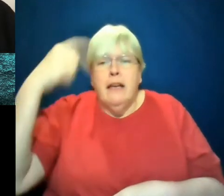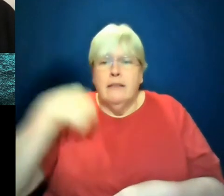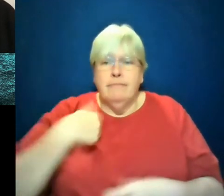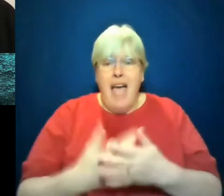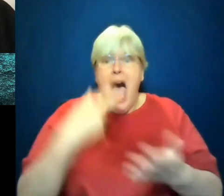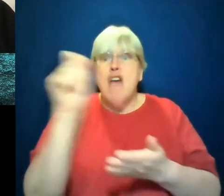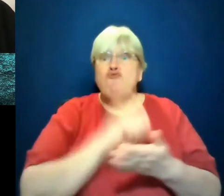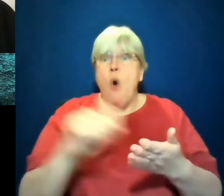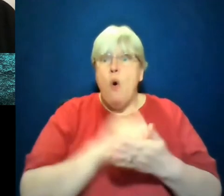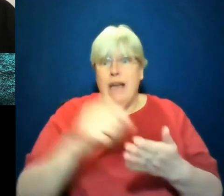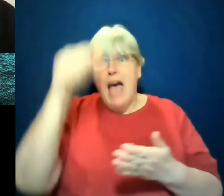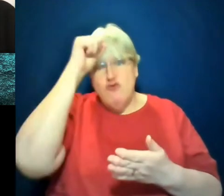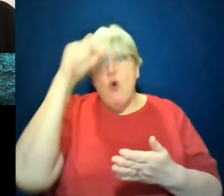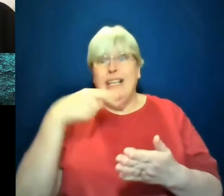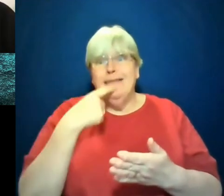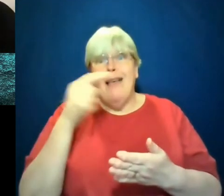know what I'm saying. I think there's a line.